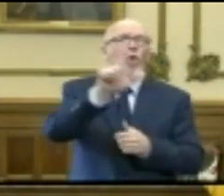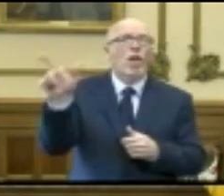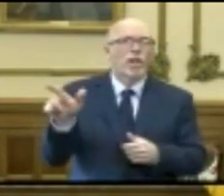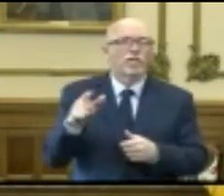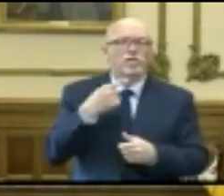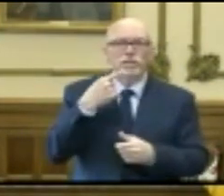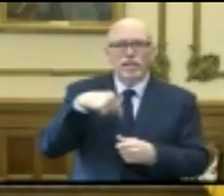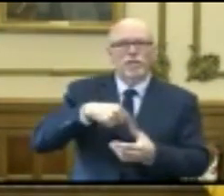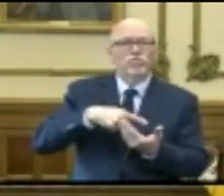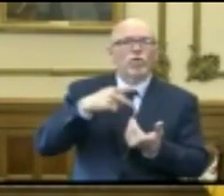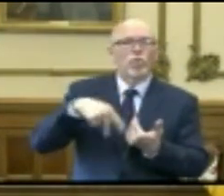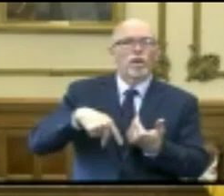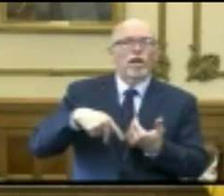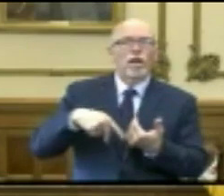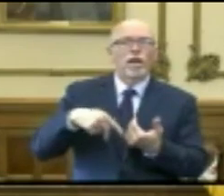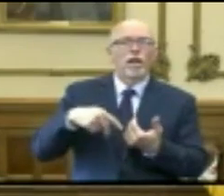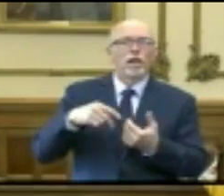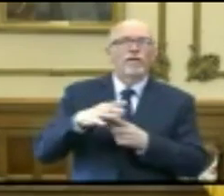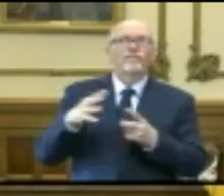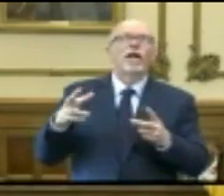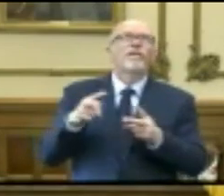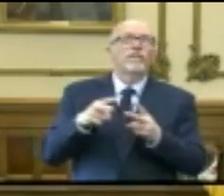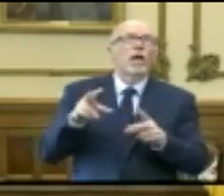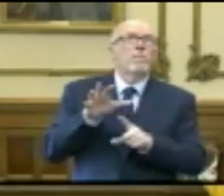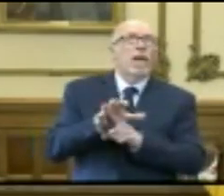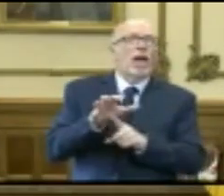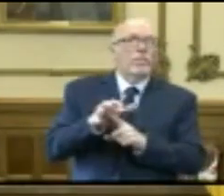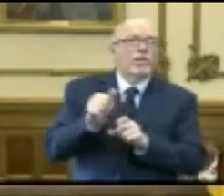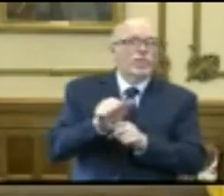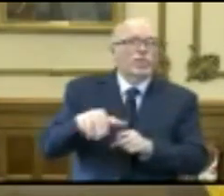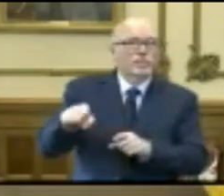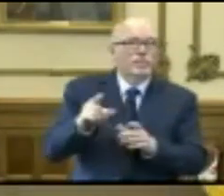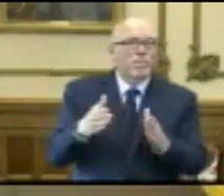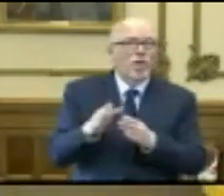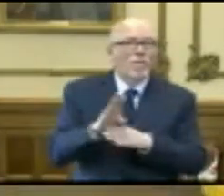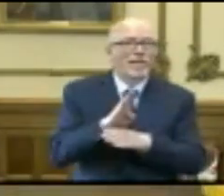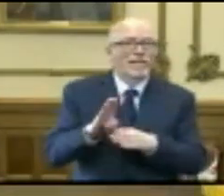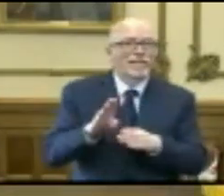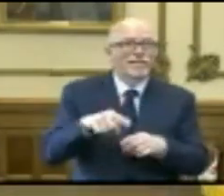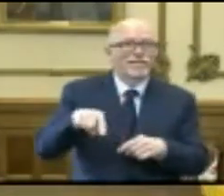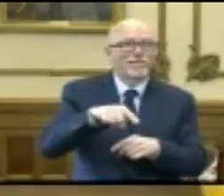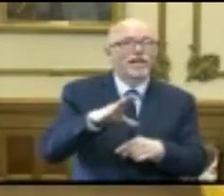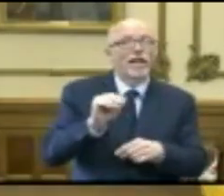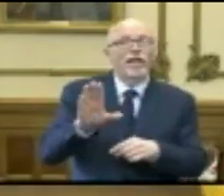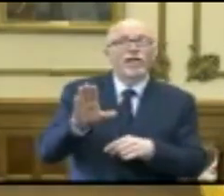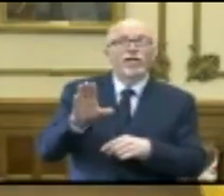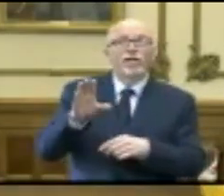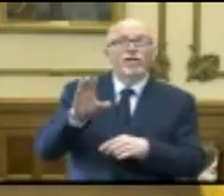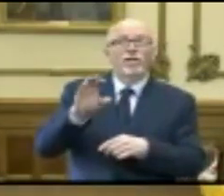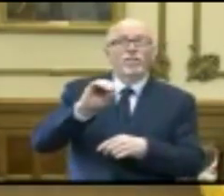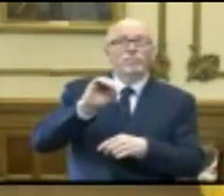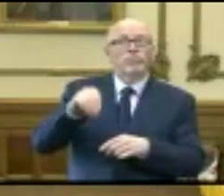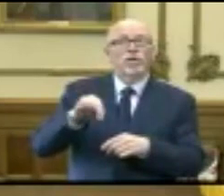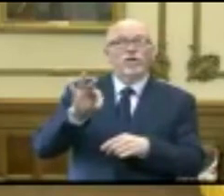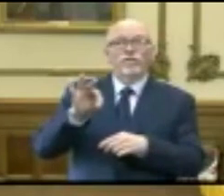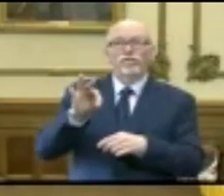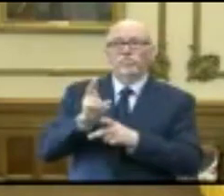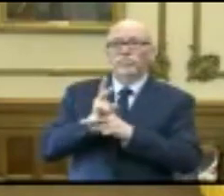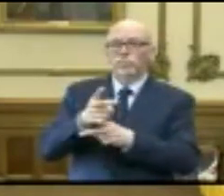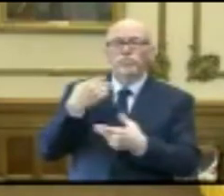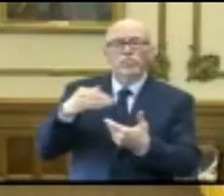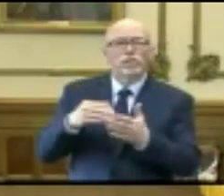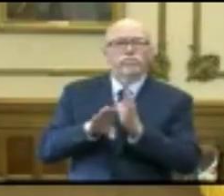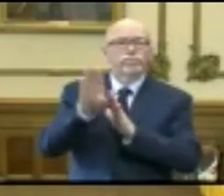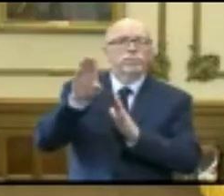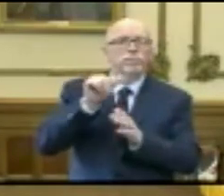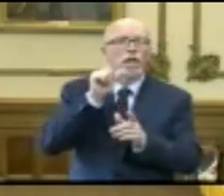that this program was not only popular among their small business clients, but the rate of uptake was remarkable. I think I mentioned